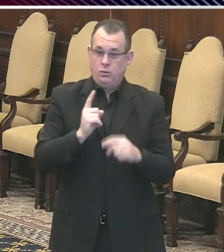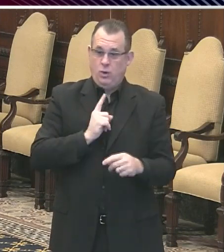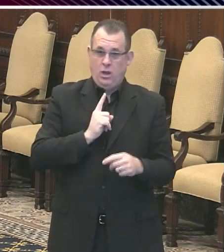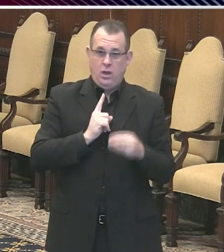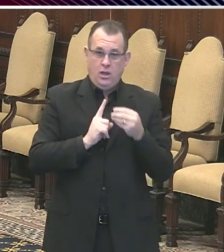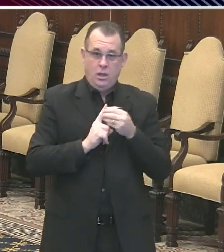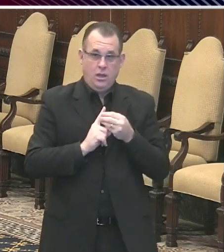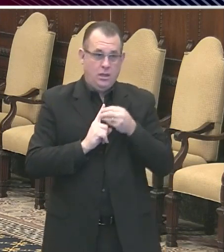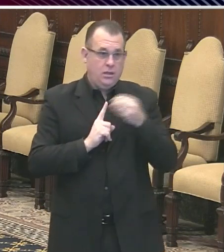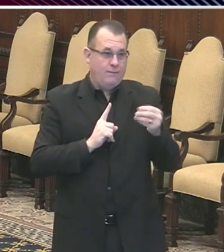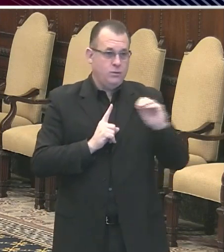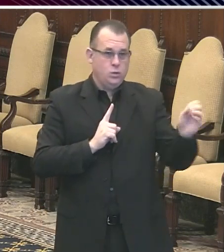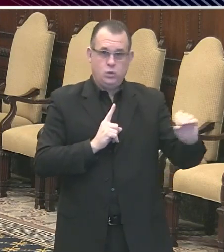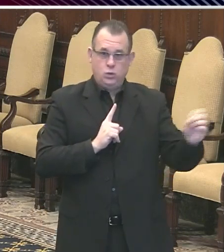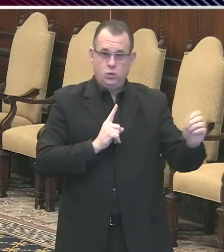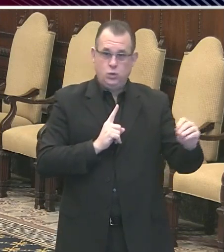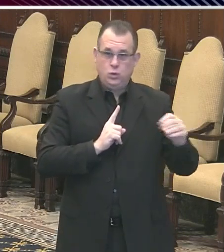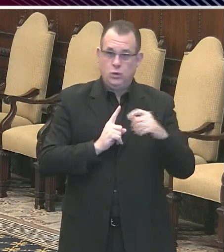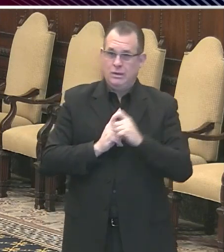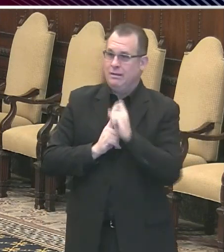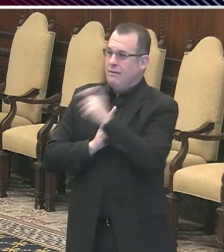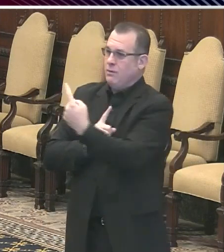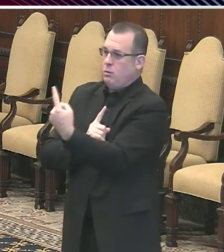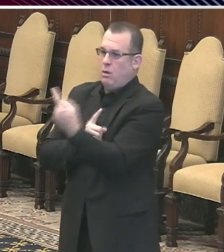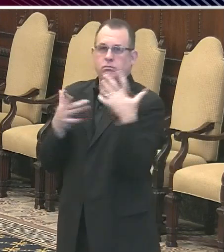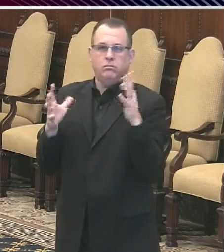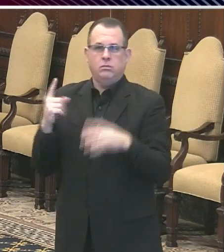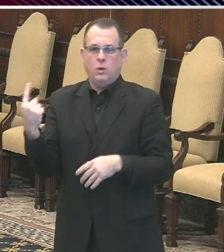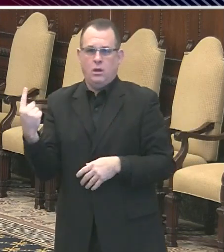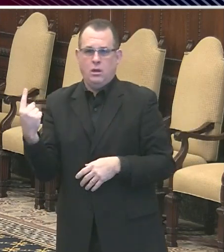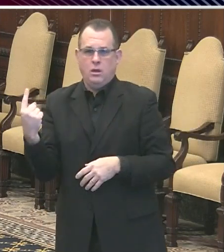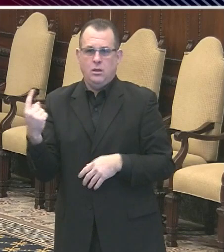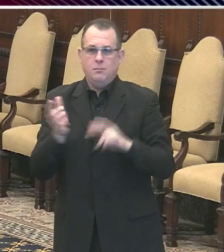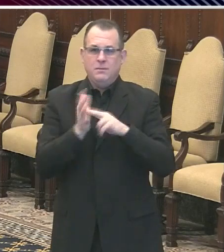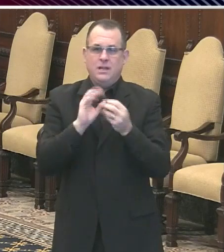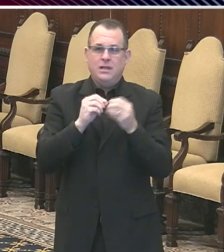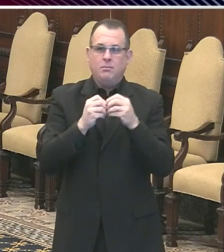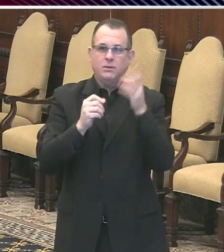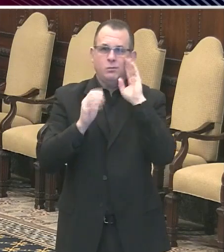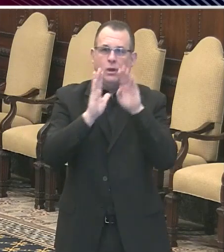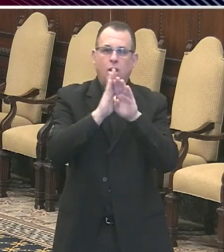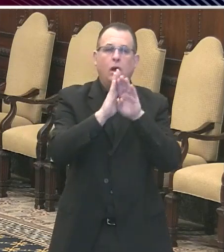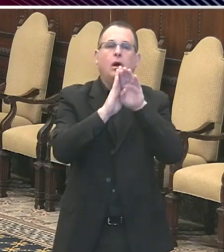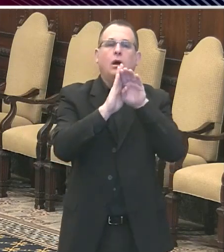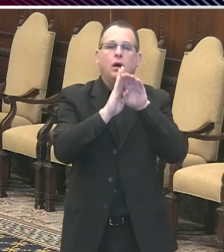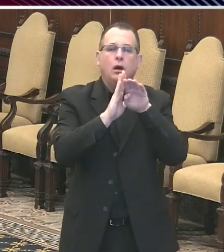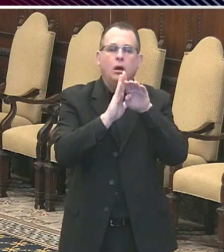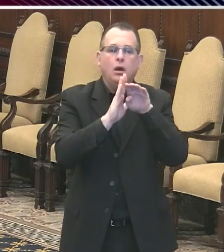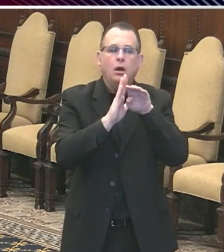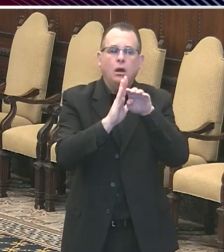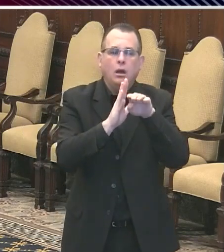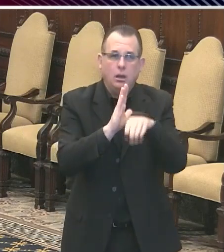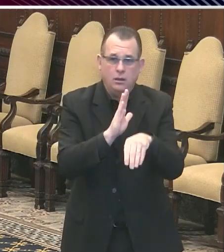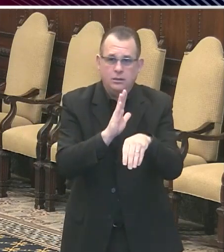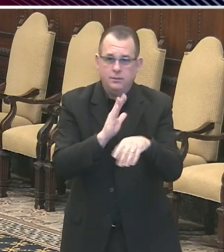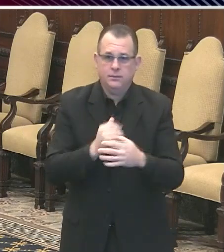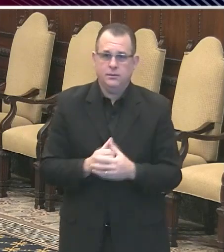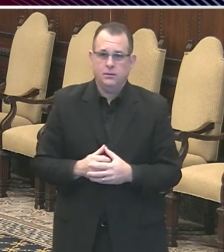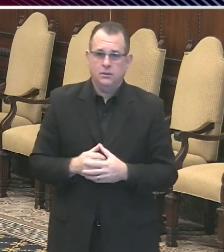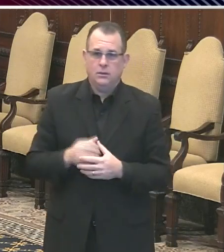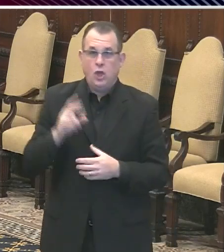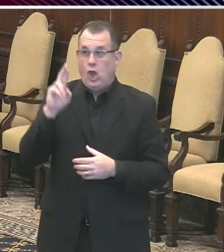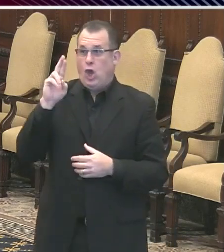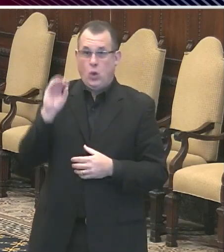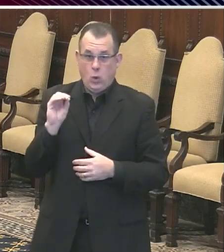then the number of daily cases declines. And if we can keep, in that case, the R-naught would be less than 1